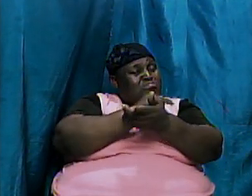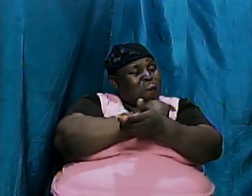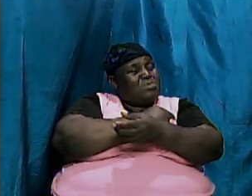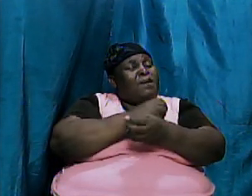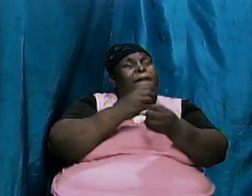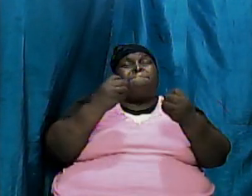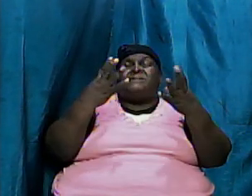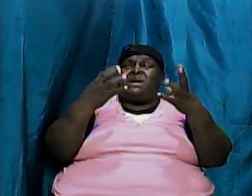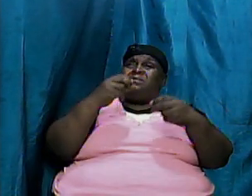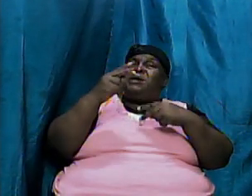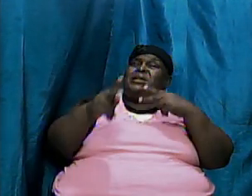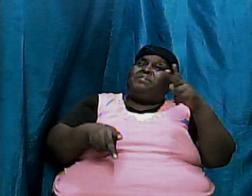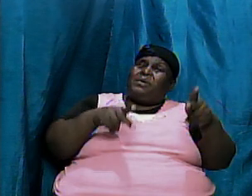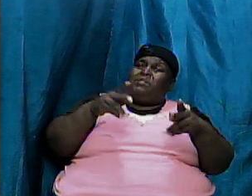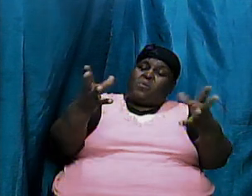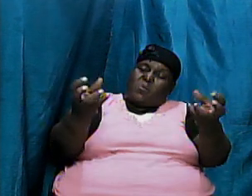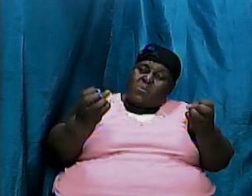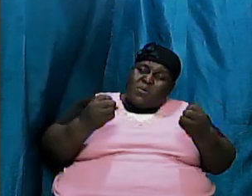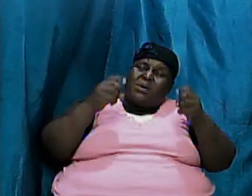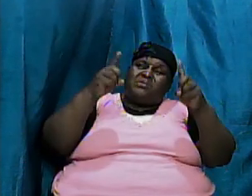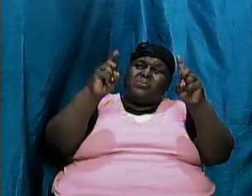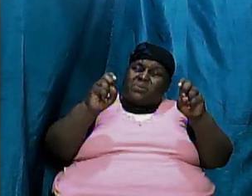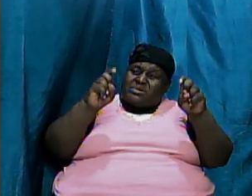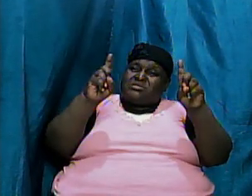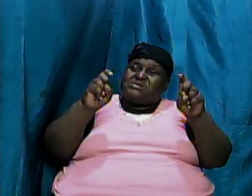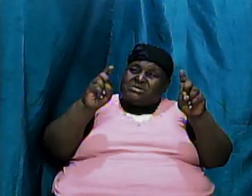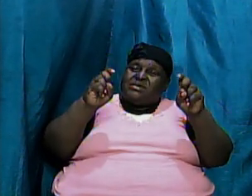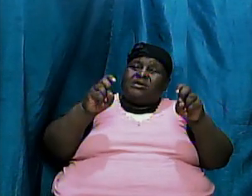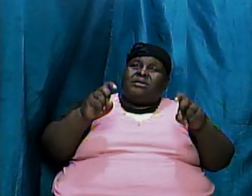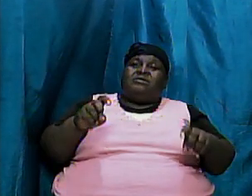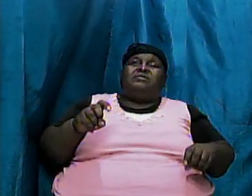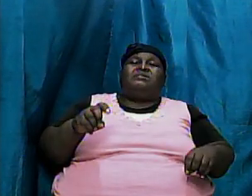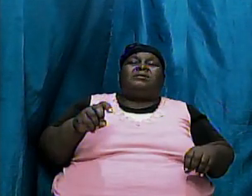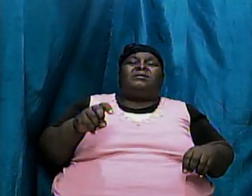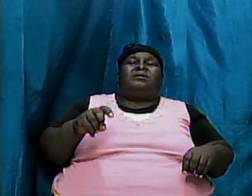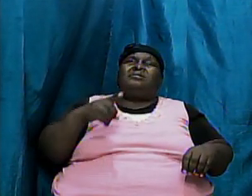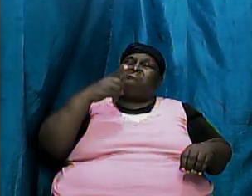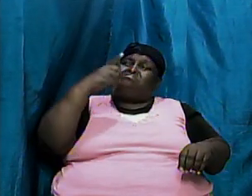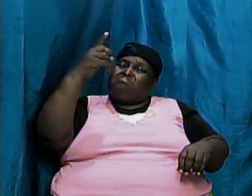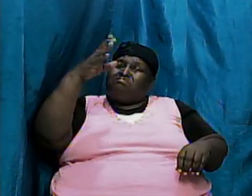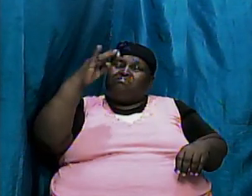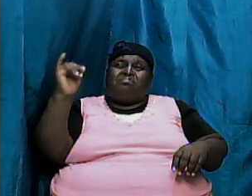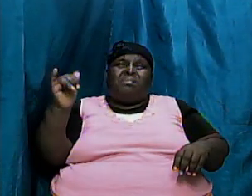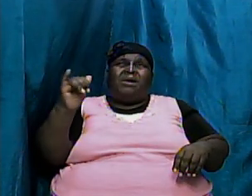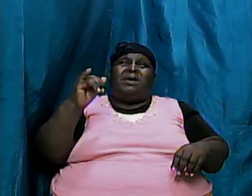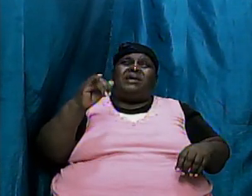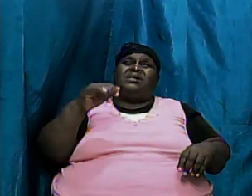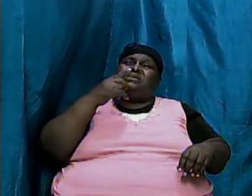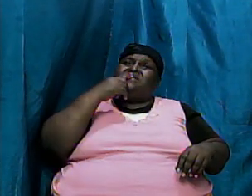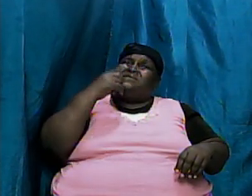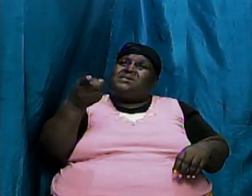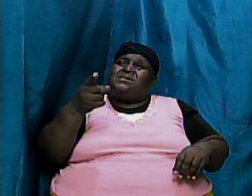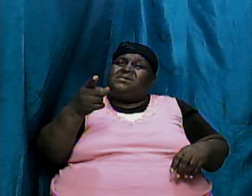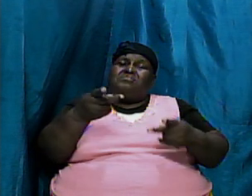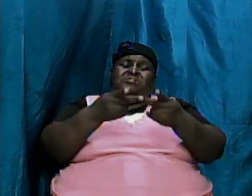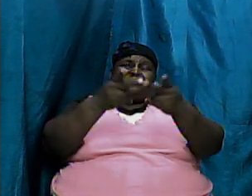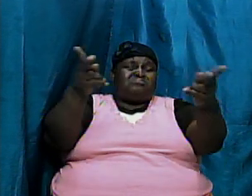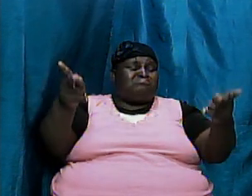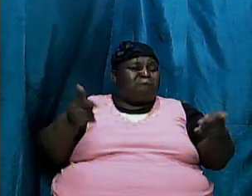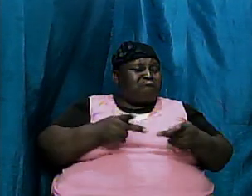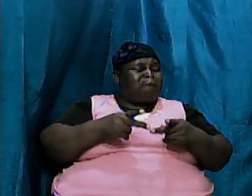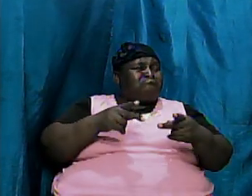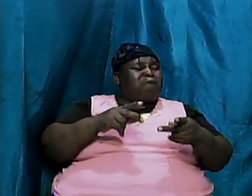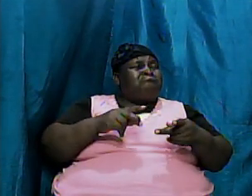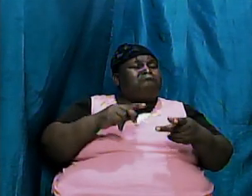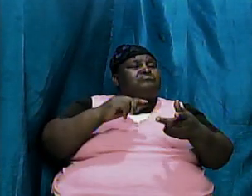many folks would want to question and he by his own statement his position towards Genesis